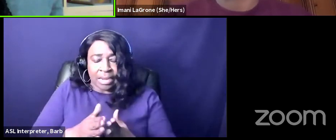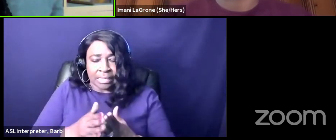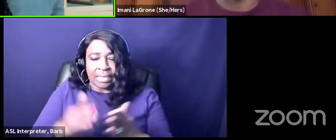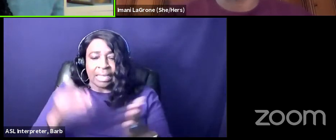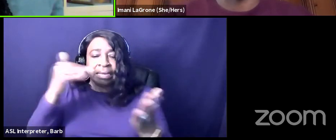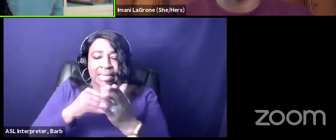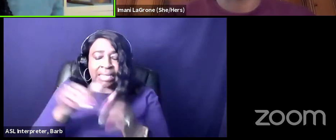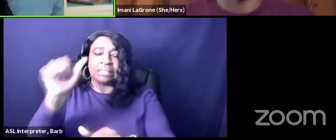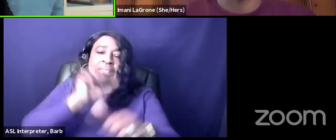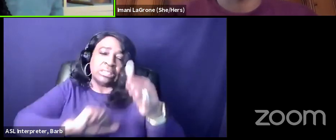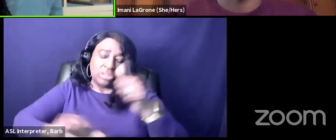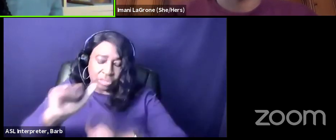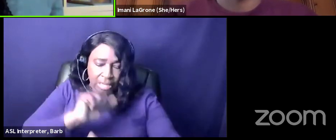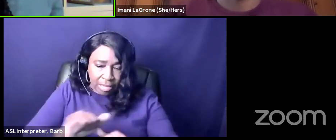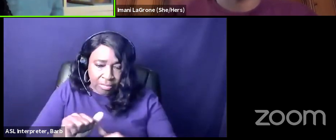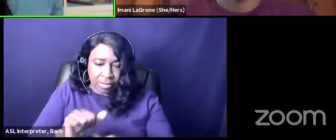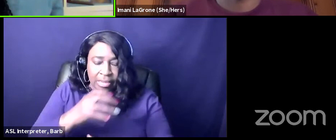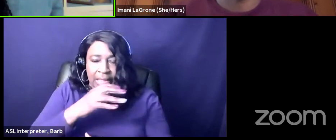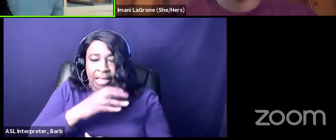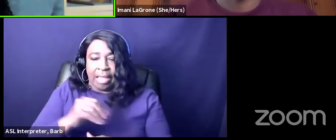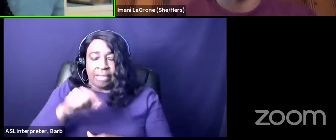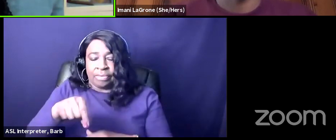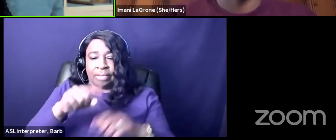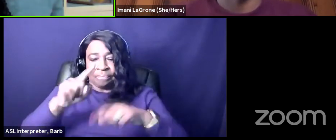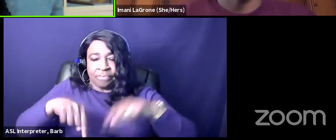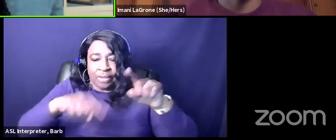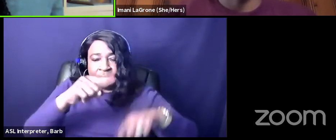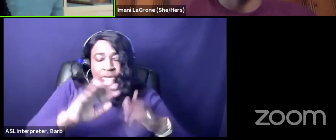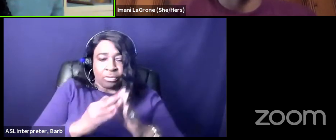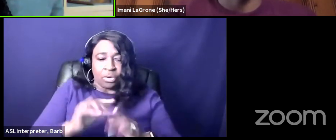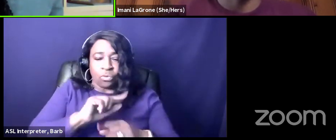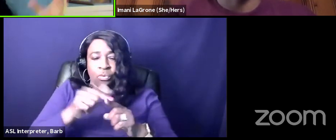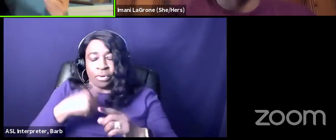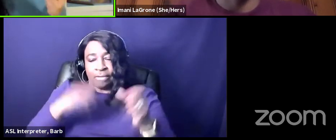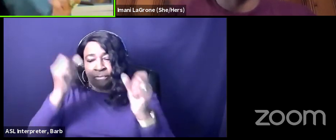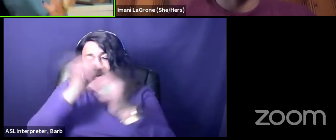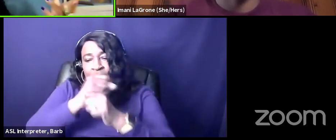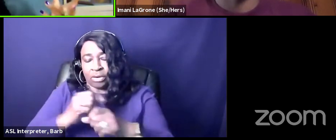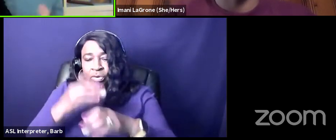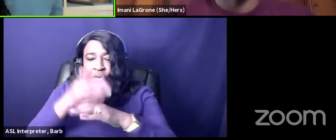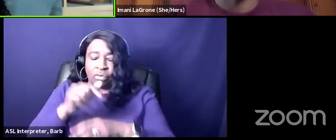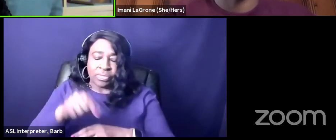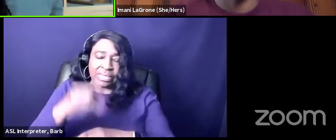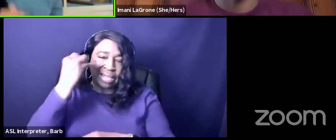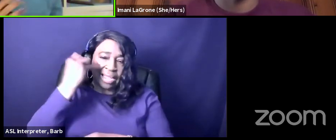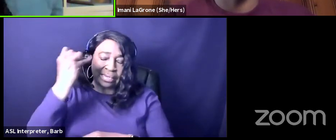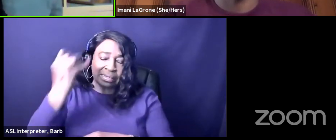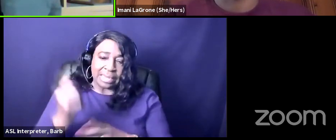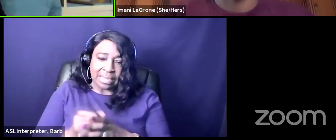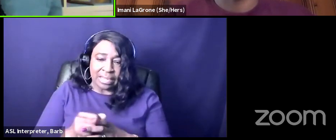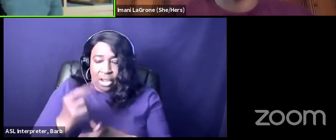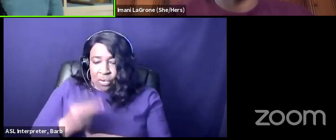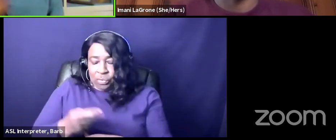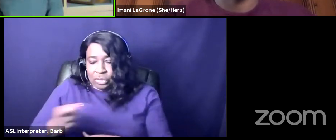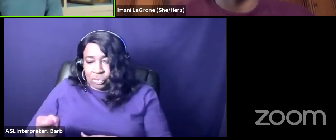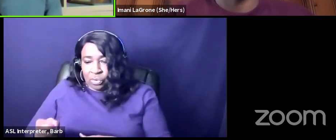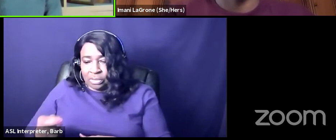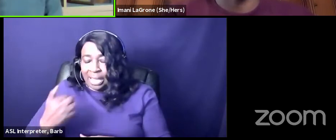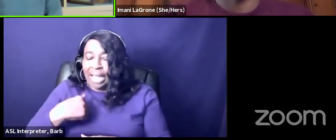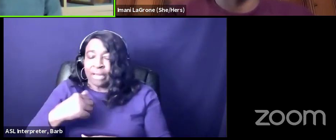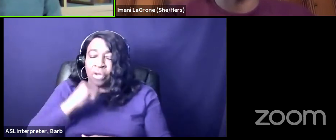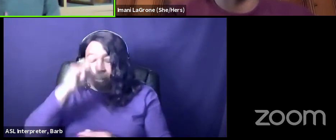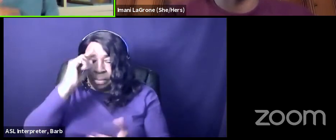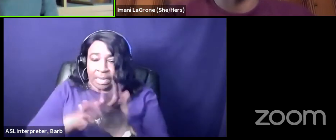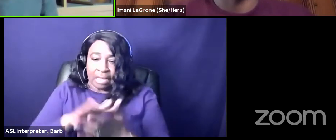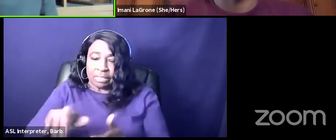black ethnic groups at times in various communities when we're fighting over this you know idea of scarce resources but i don't believe in scarce resources